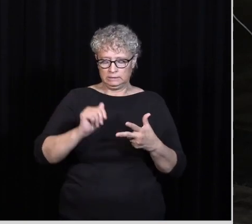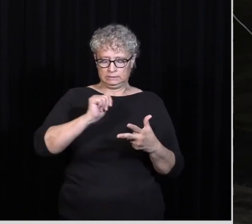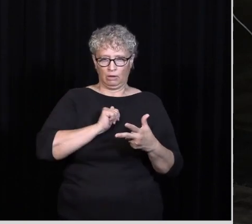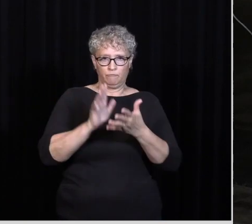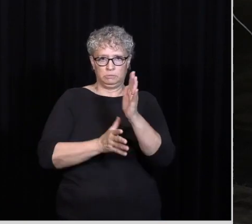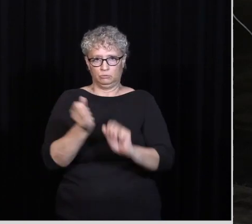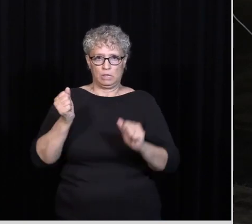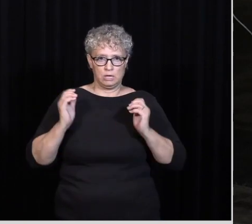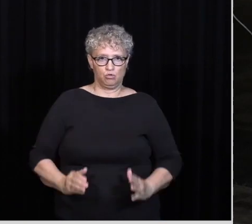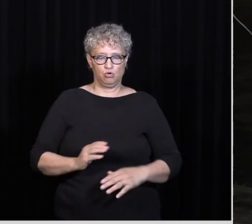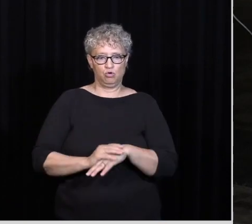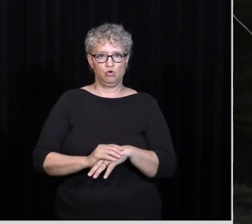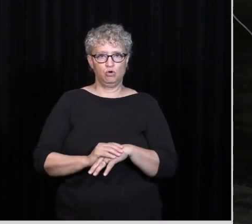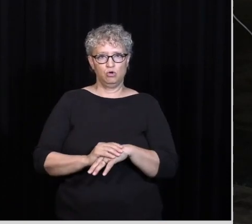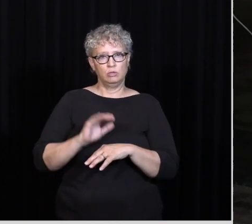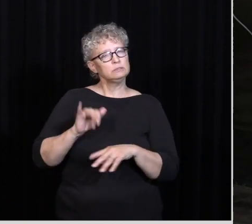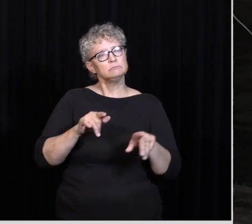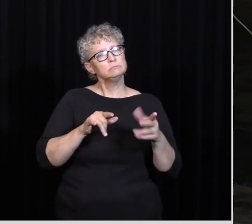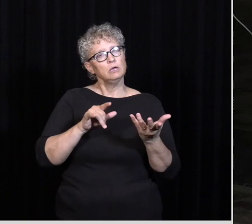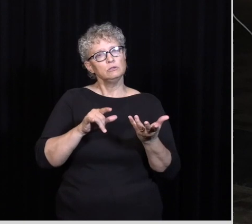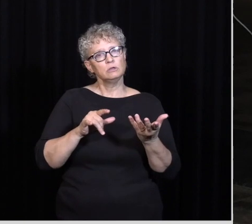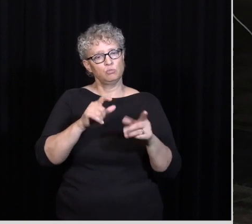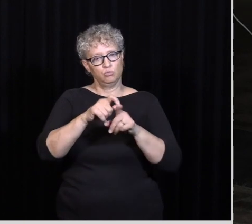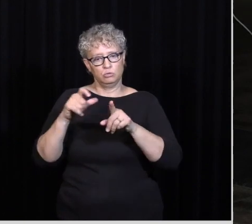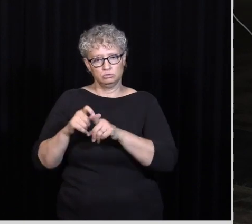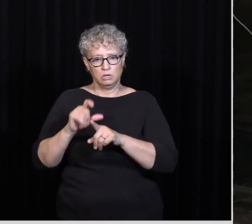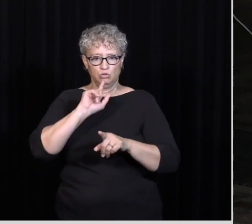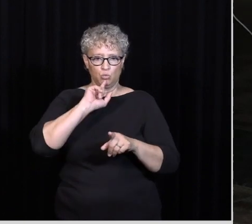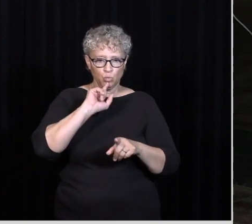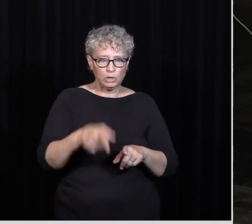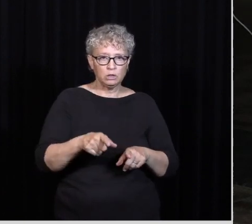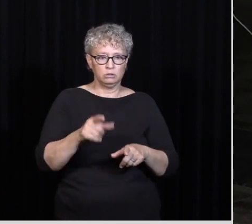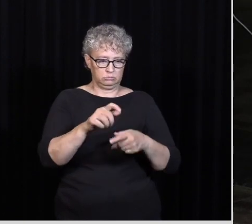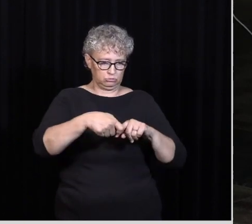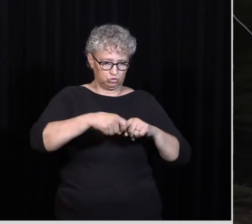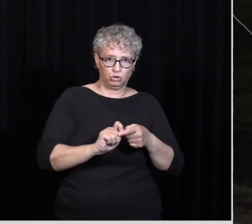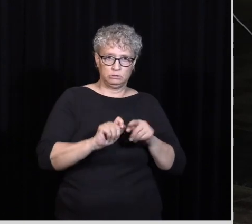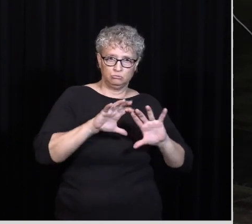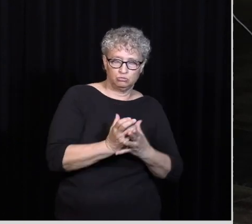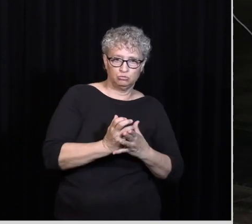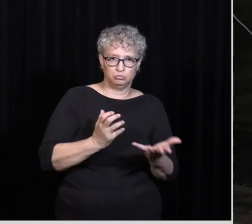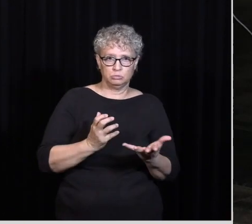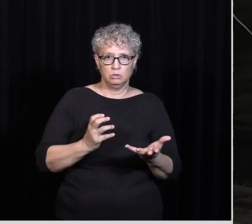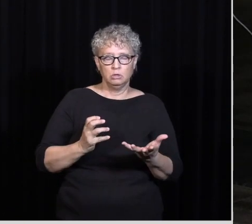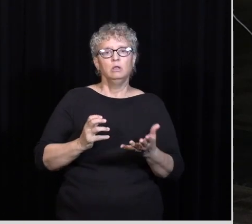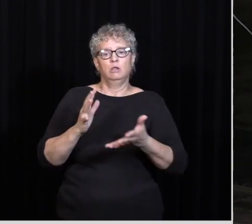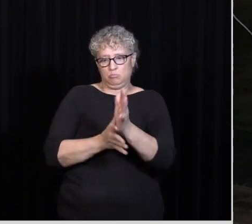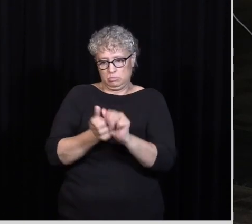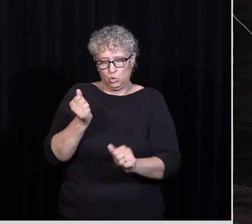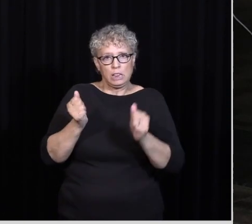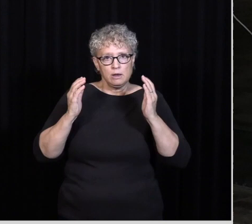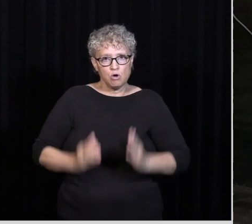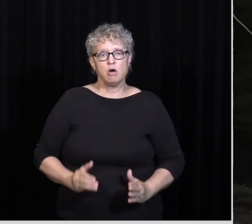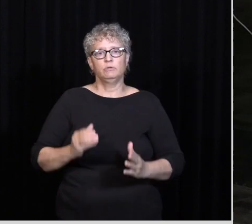With self-mutilators It's actually a play on words So There's the real circumcision If you look at the text He says There's The mutilators of the flesh